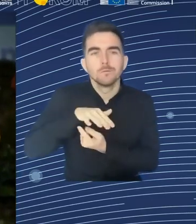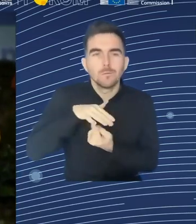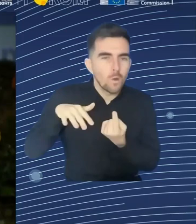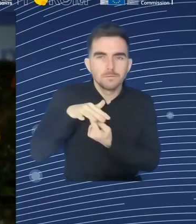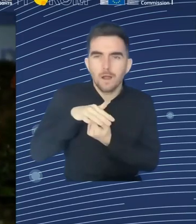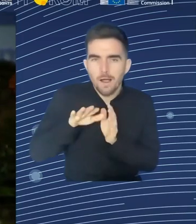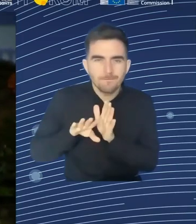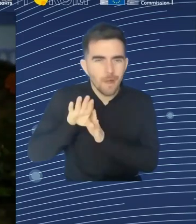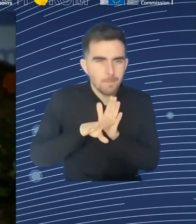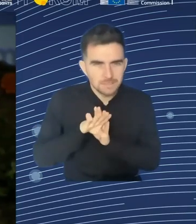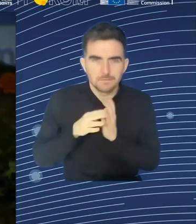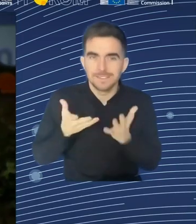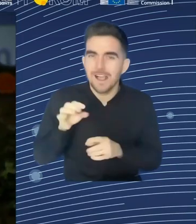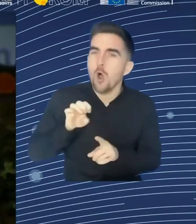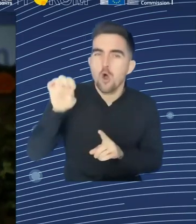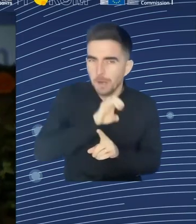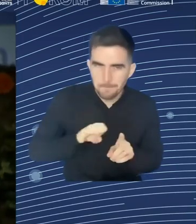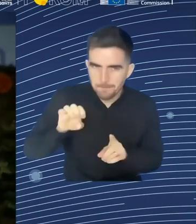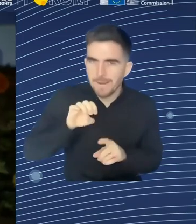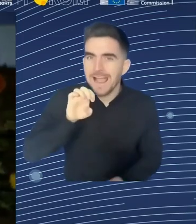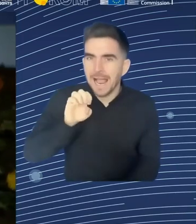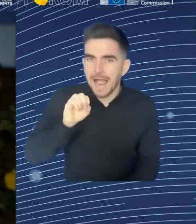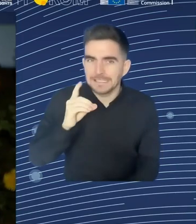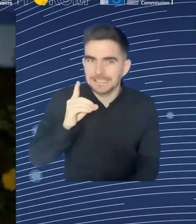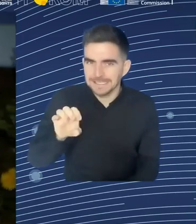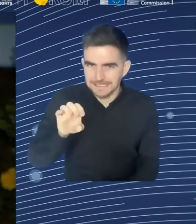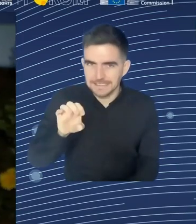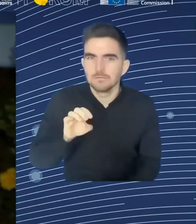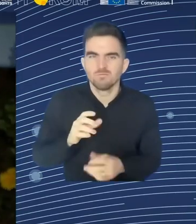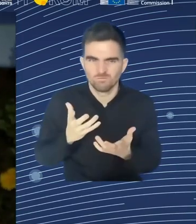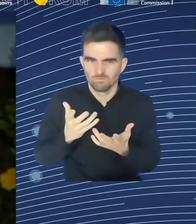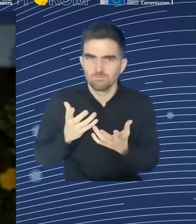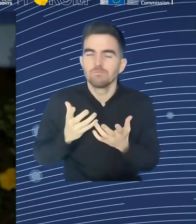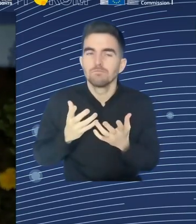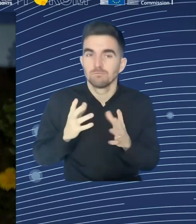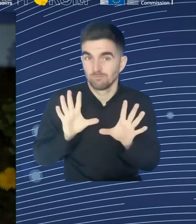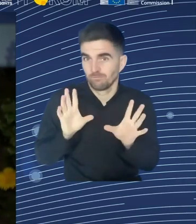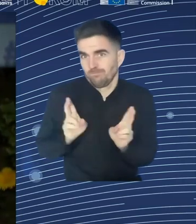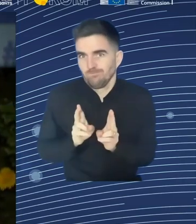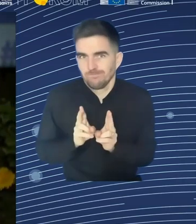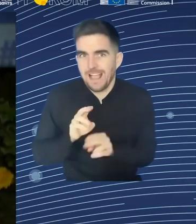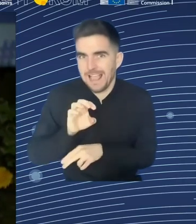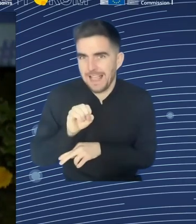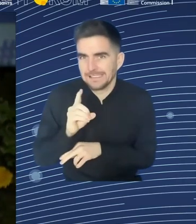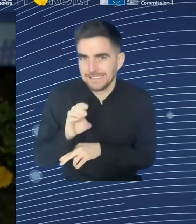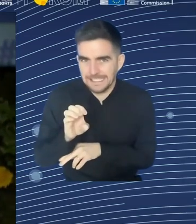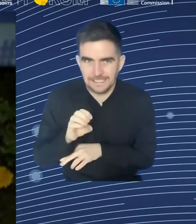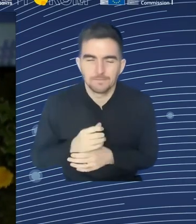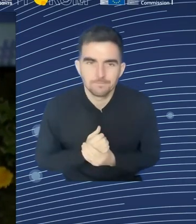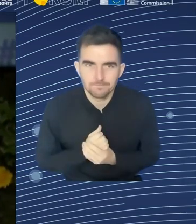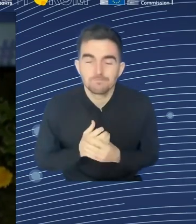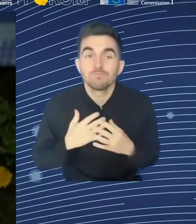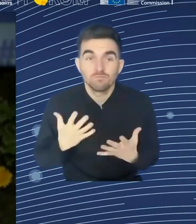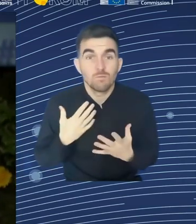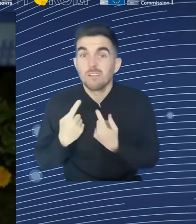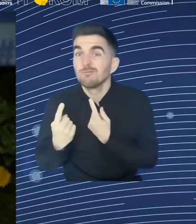This year's report sheds a very specific light on labor shortages and skills gaps in the